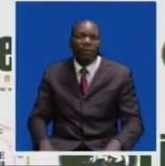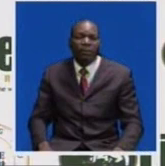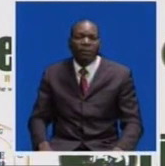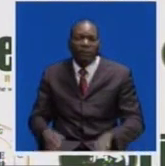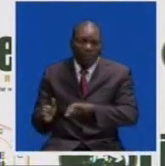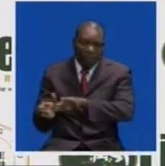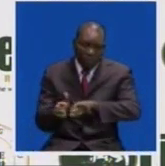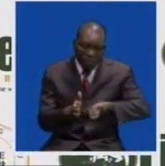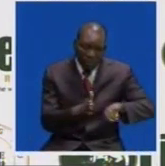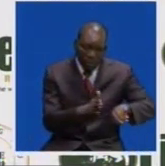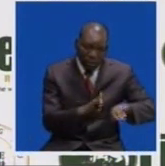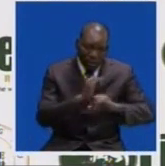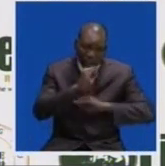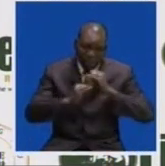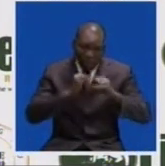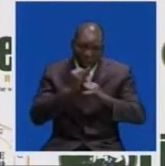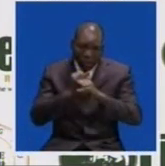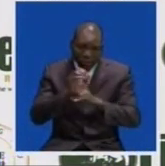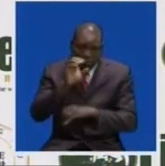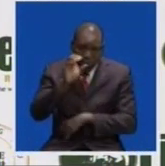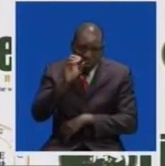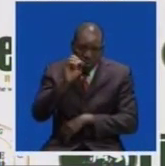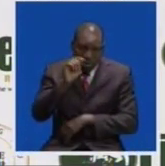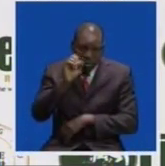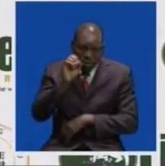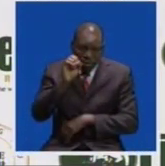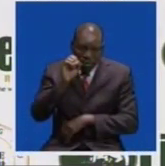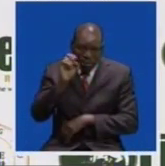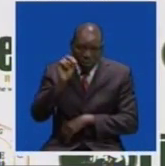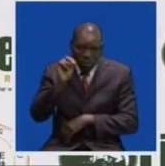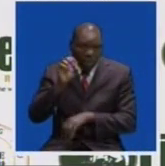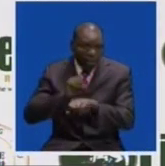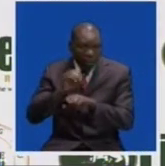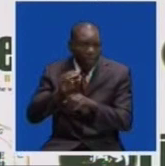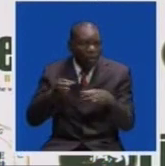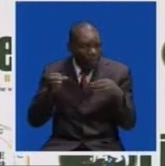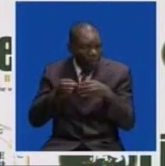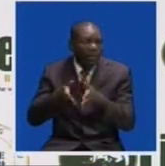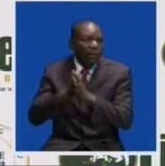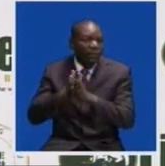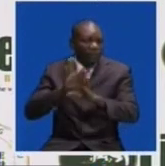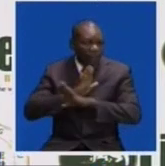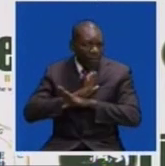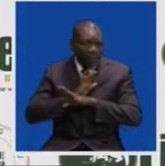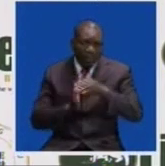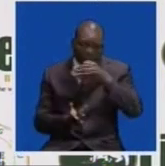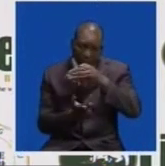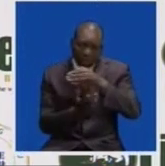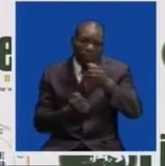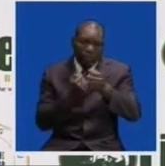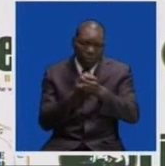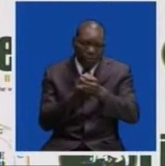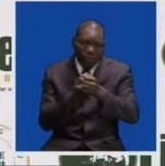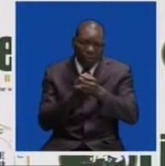Now, government has called on the International Cotton Advisory Committee, ICAC, to help Zambia with technical support to boost cotton